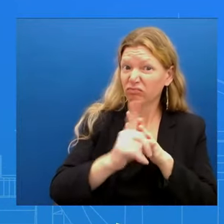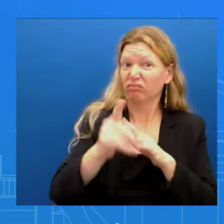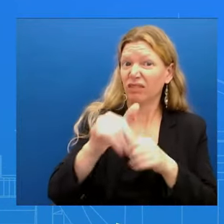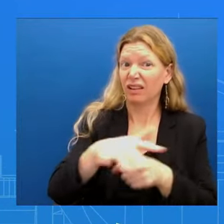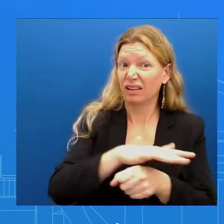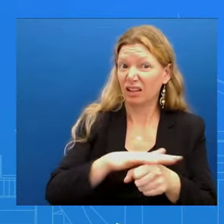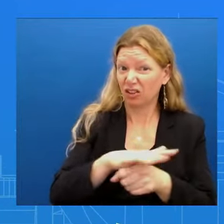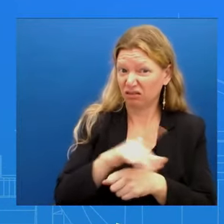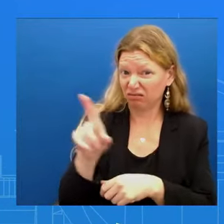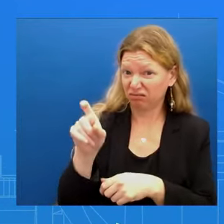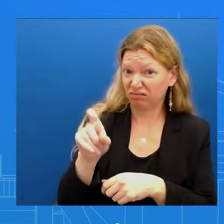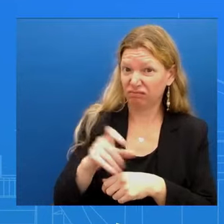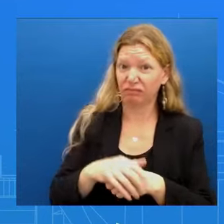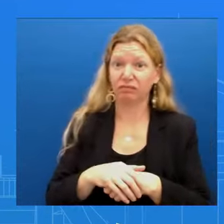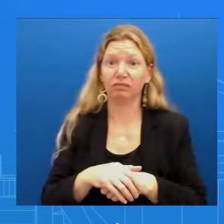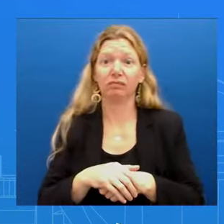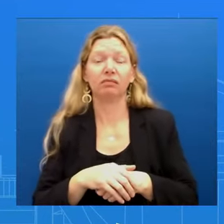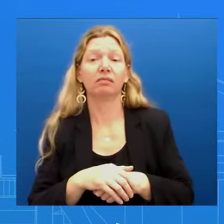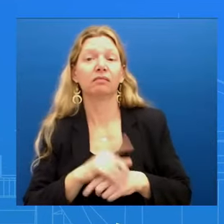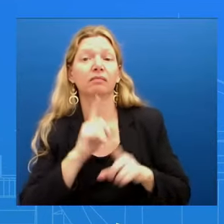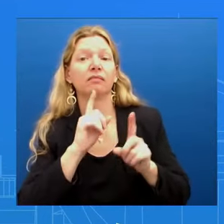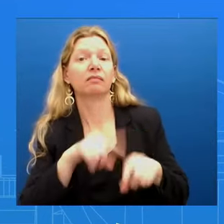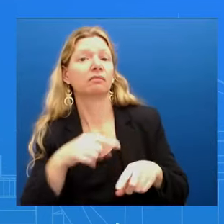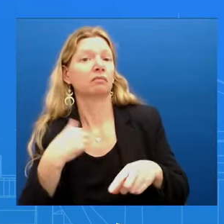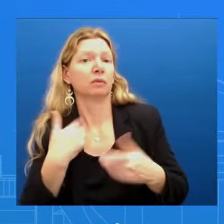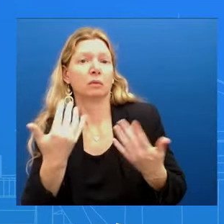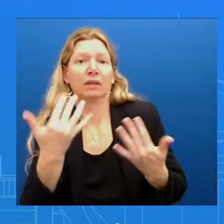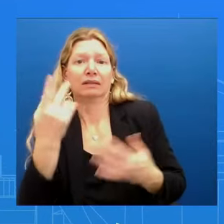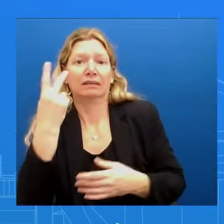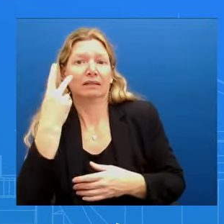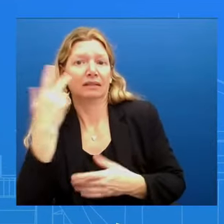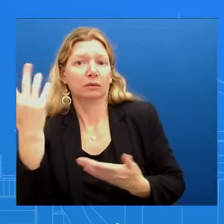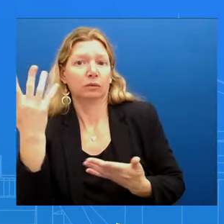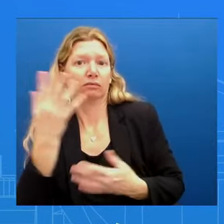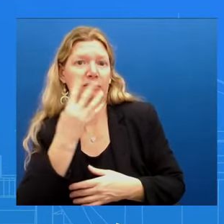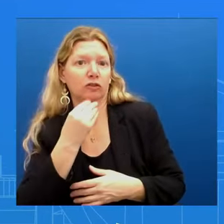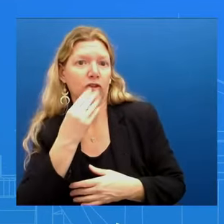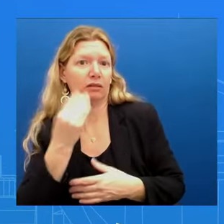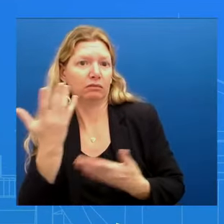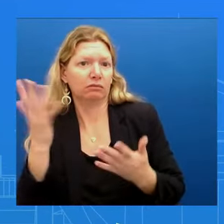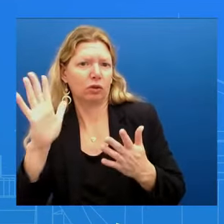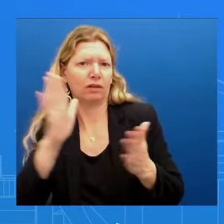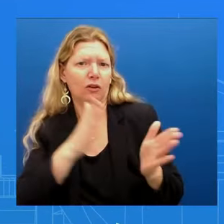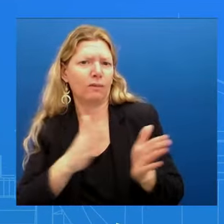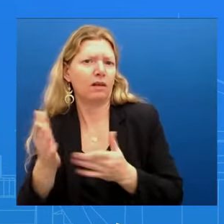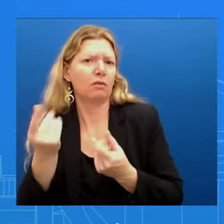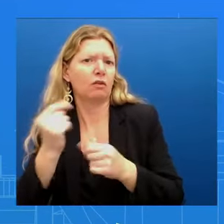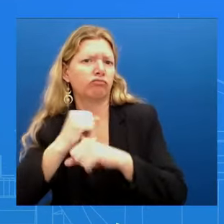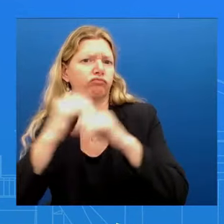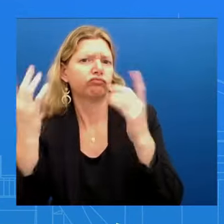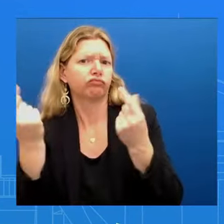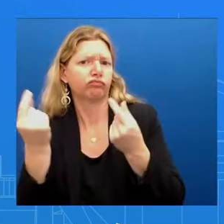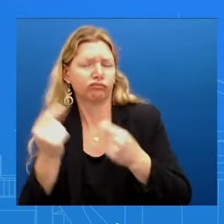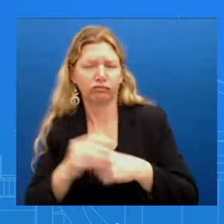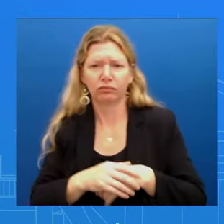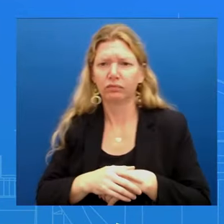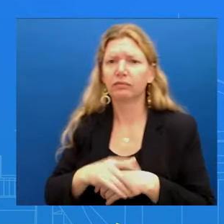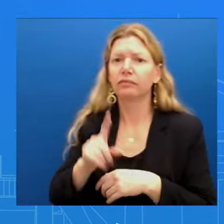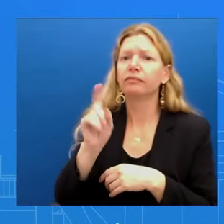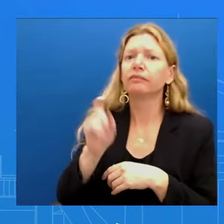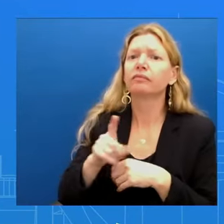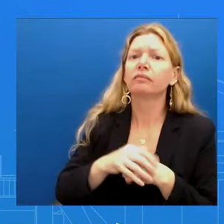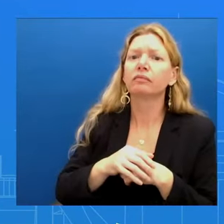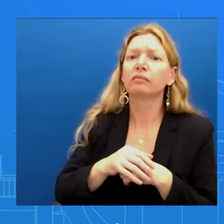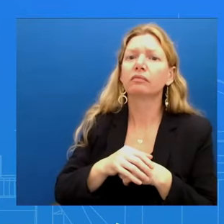go ahead with the ground incursion anyway Before the civilian population can safely be moved out of that area